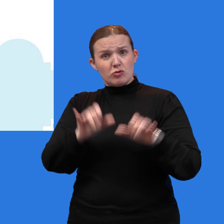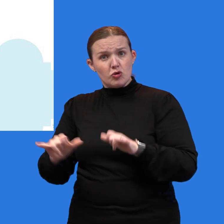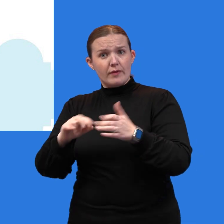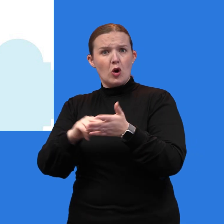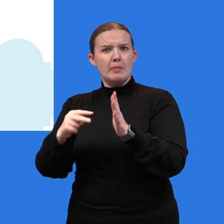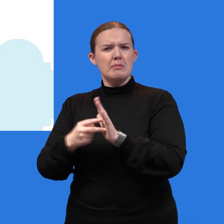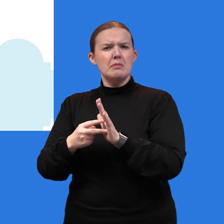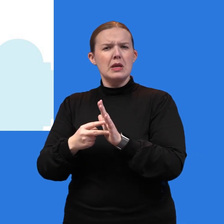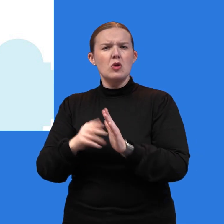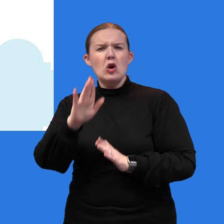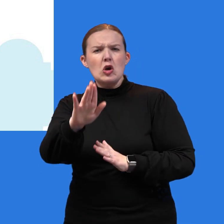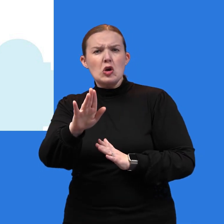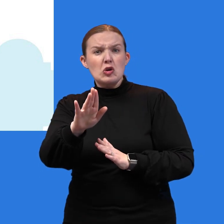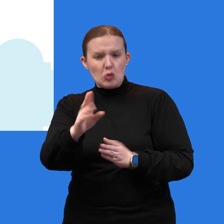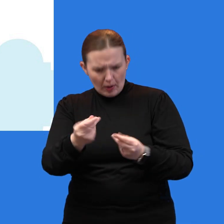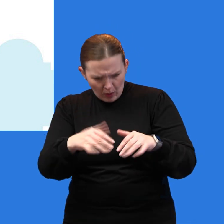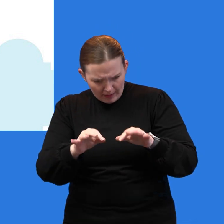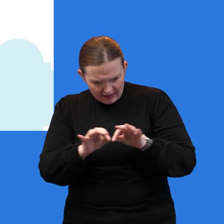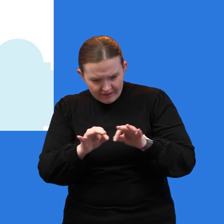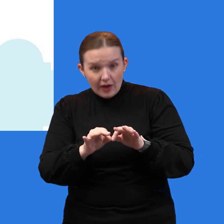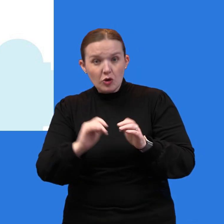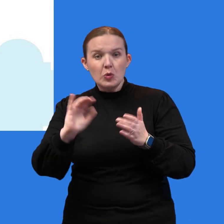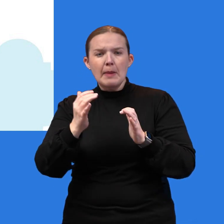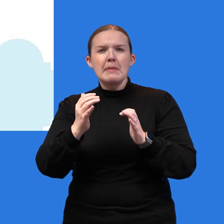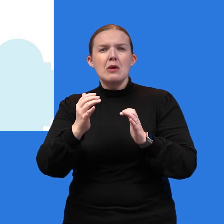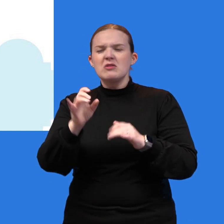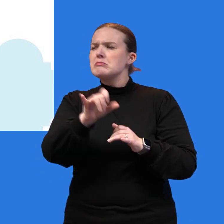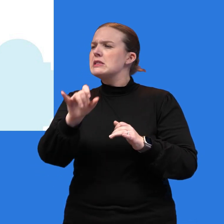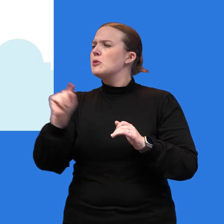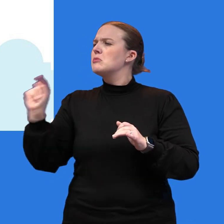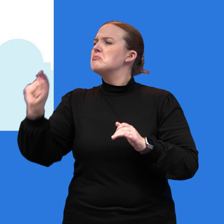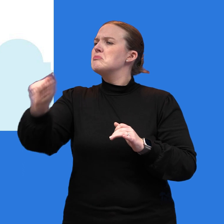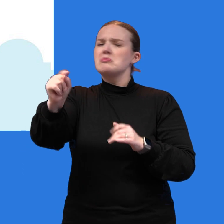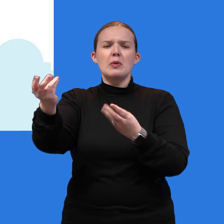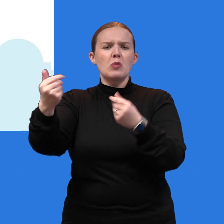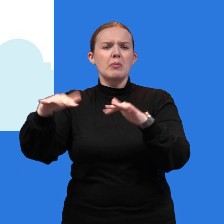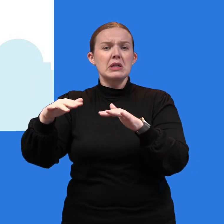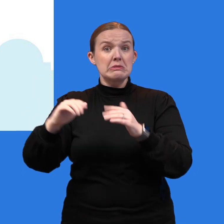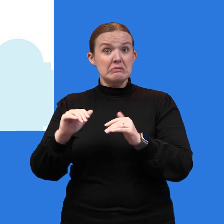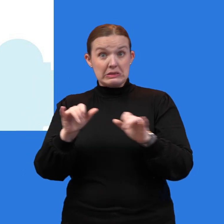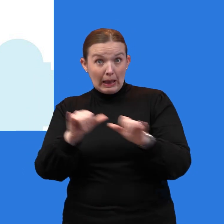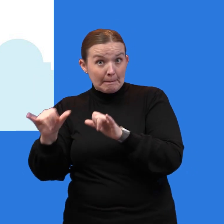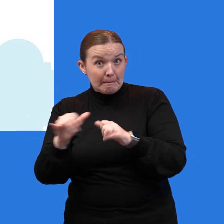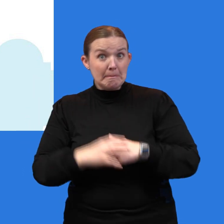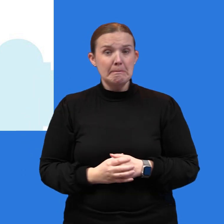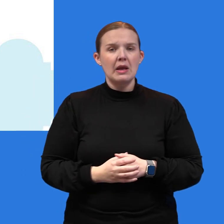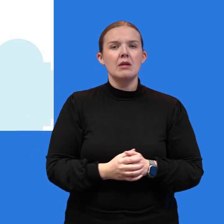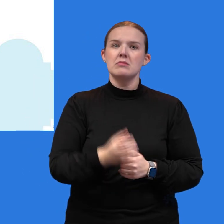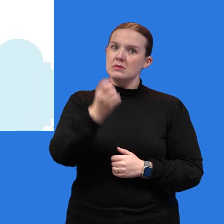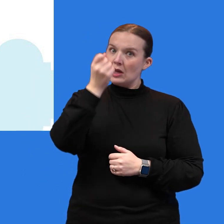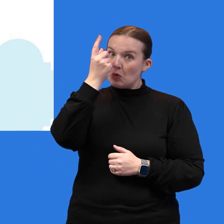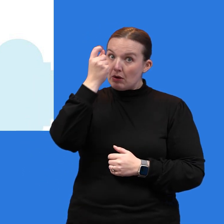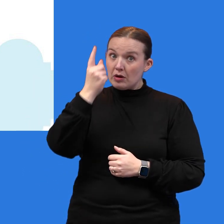value is how is your property being valued compared to similar properties. Understand that